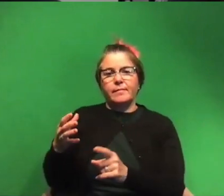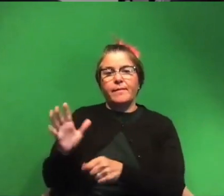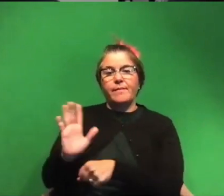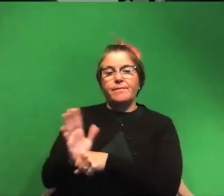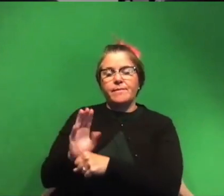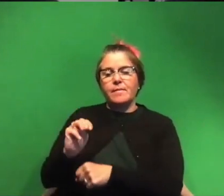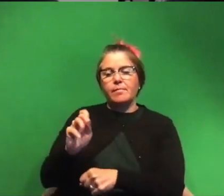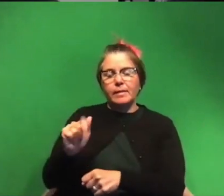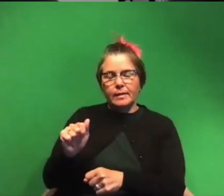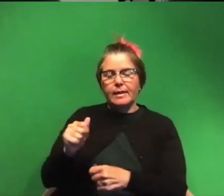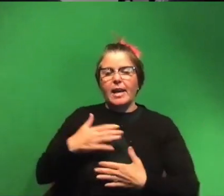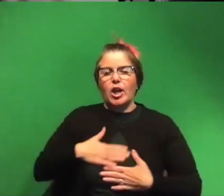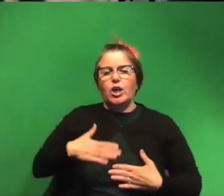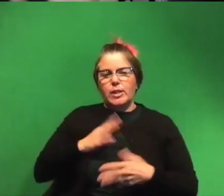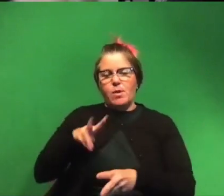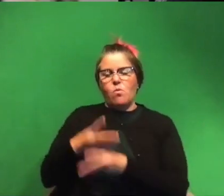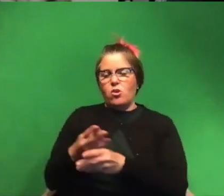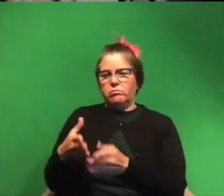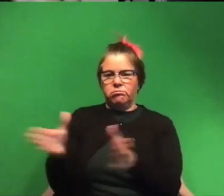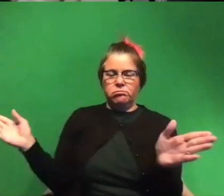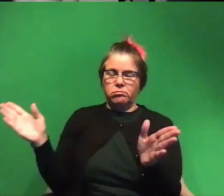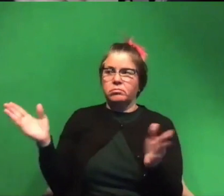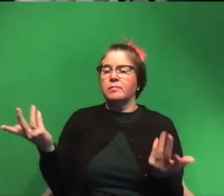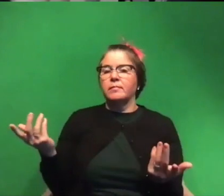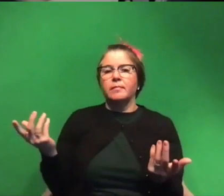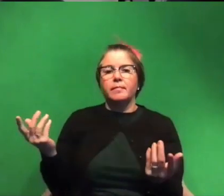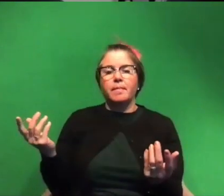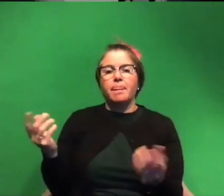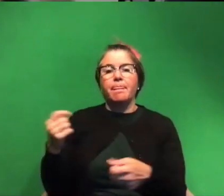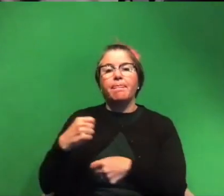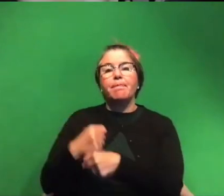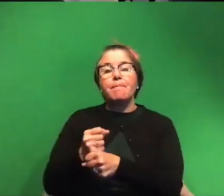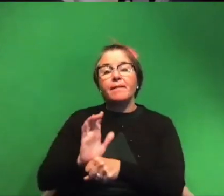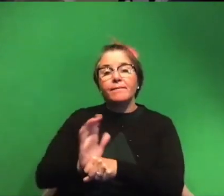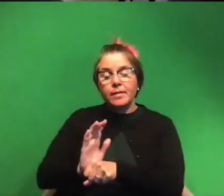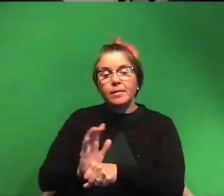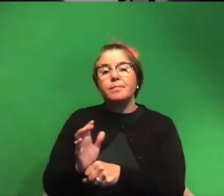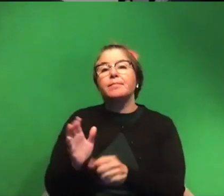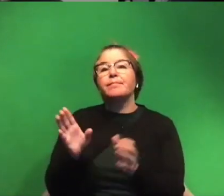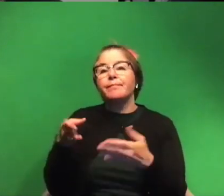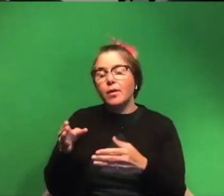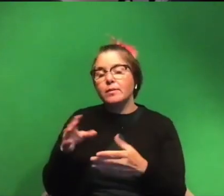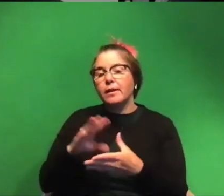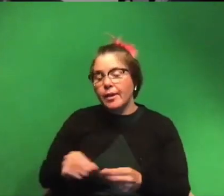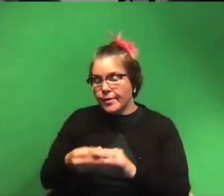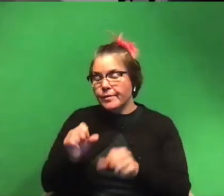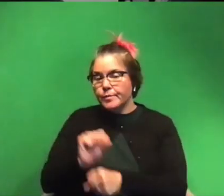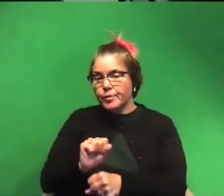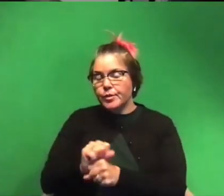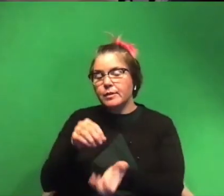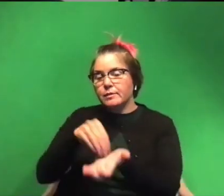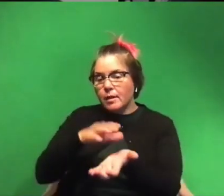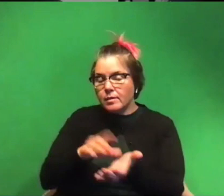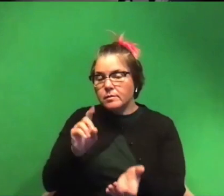media entertainment world in general that goes from um making like filmmakers who focus on narrative work and kind of documentaries